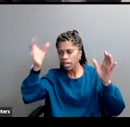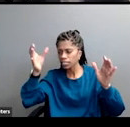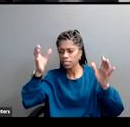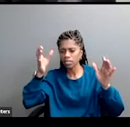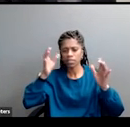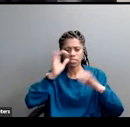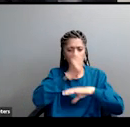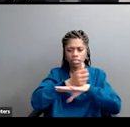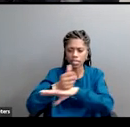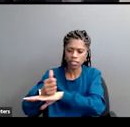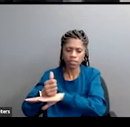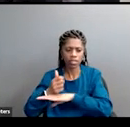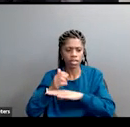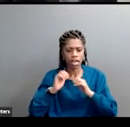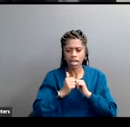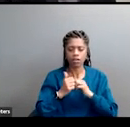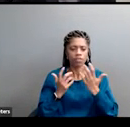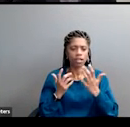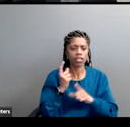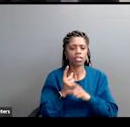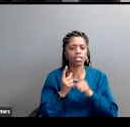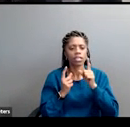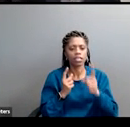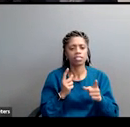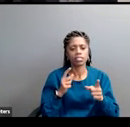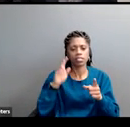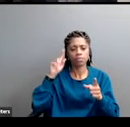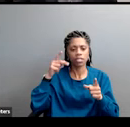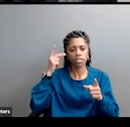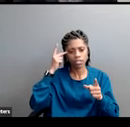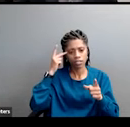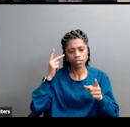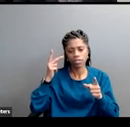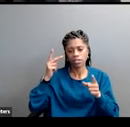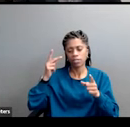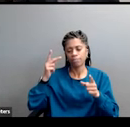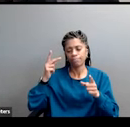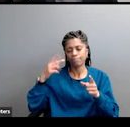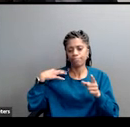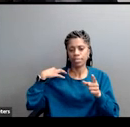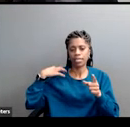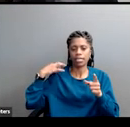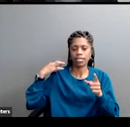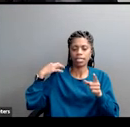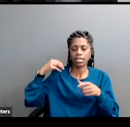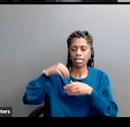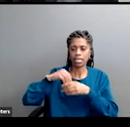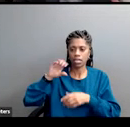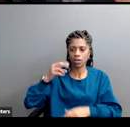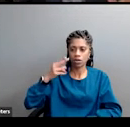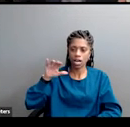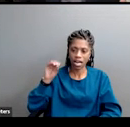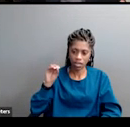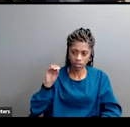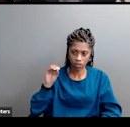is a tweet from J.D. Vance. He's a political candidate in Ohio, used to run as a populist. Now he's running as